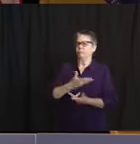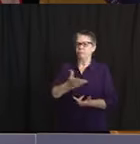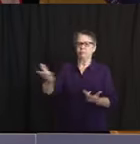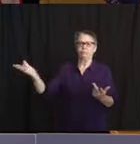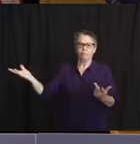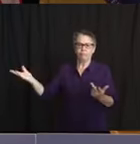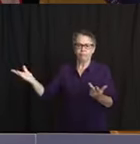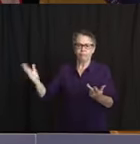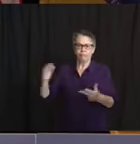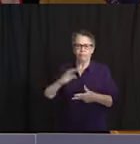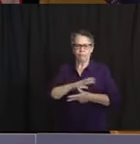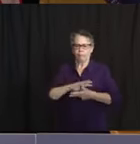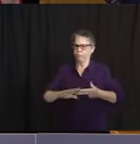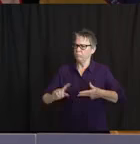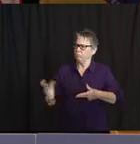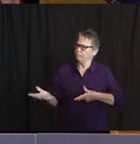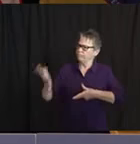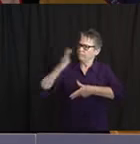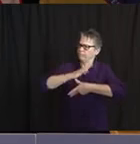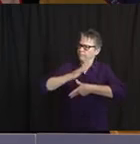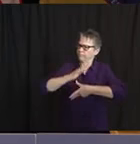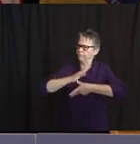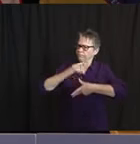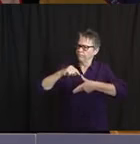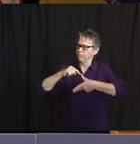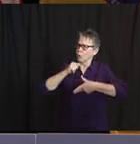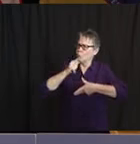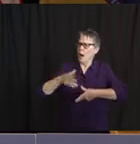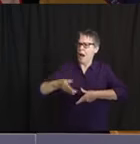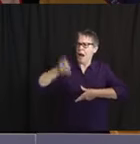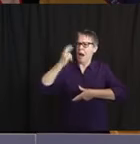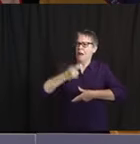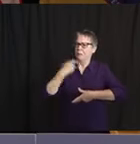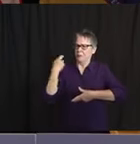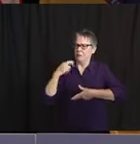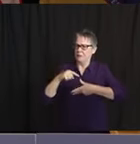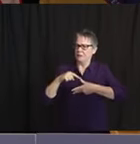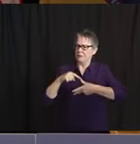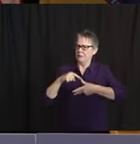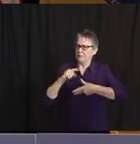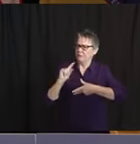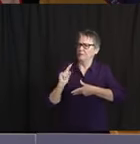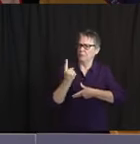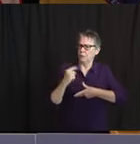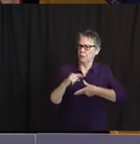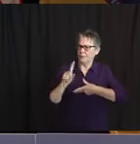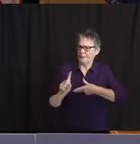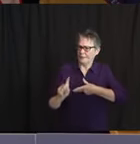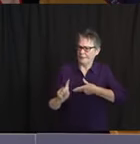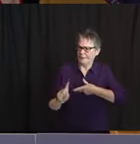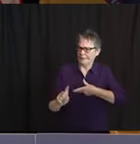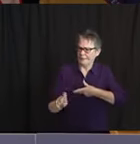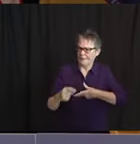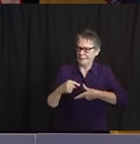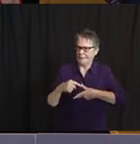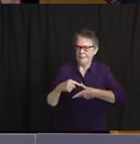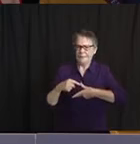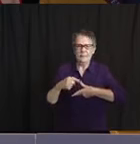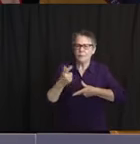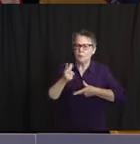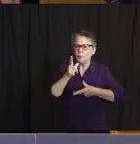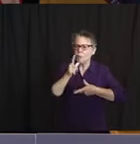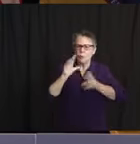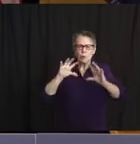at most risk for COVID-19 complications. Those vulnerable populations include long-term care